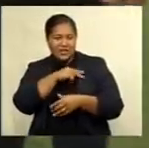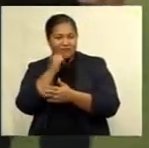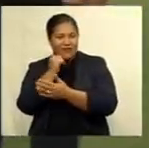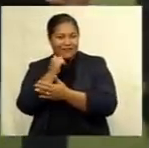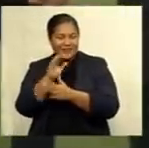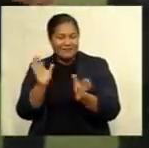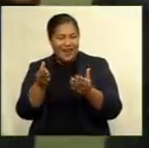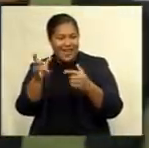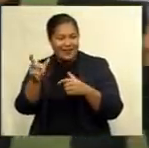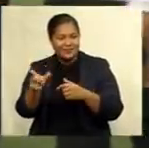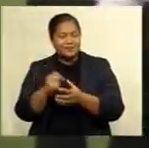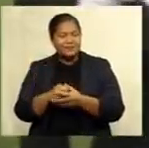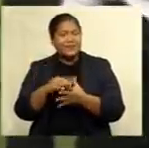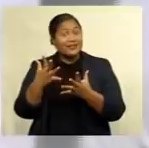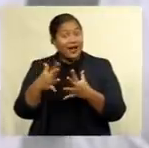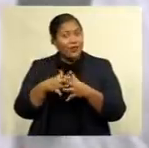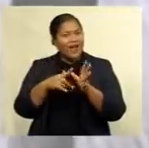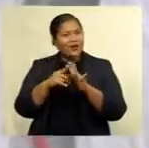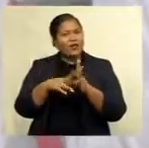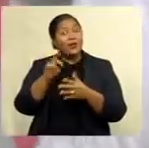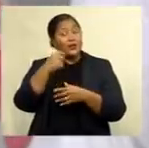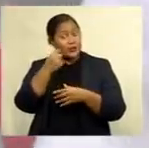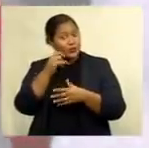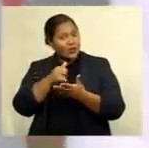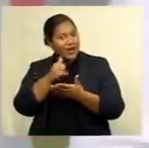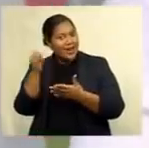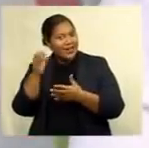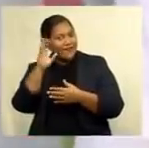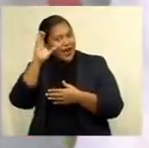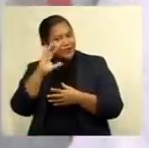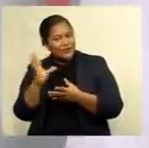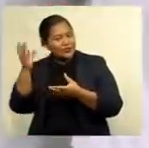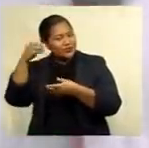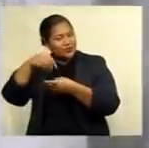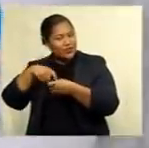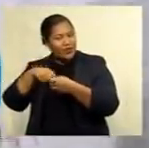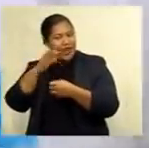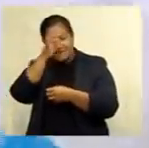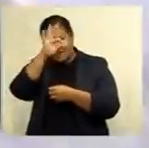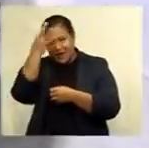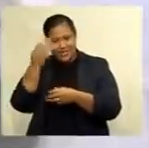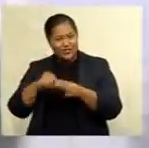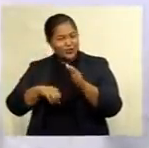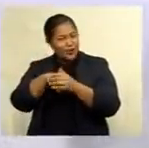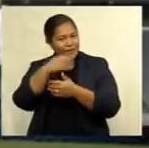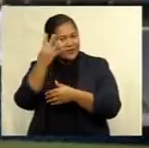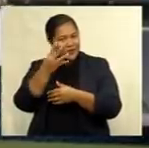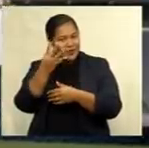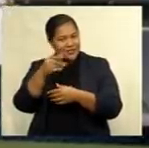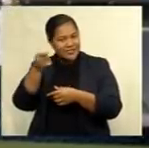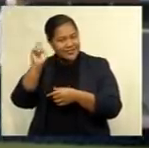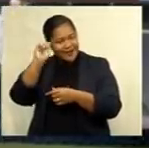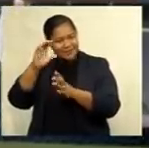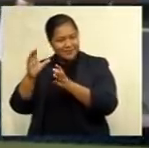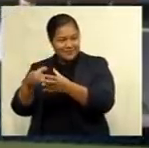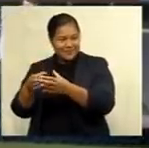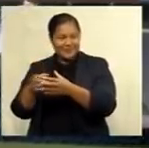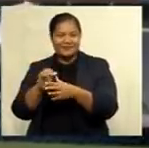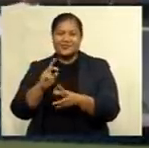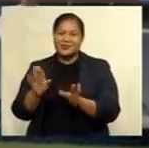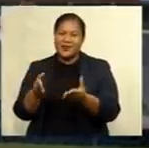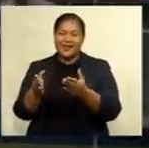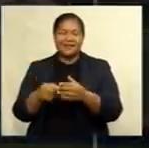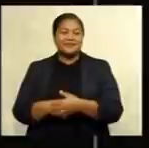Meanwhile, Wayne N'Golo will soon leave the country to join French top 14 club Toulon. Pranita Prakash, FBC